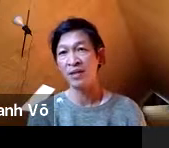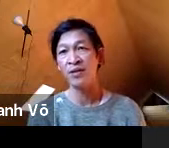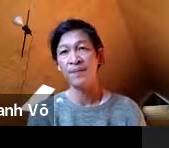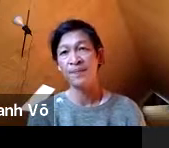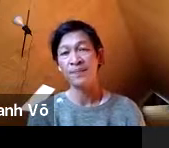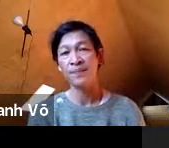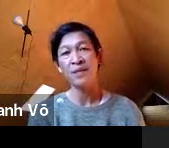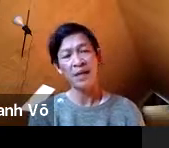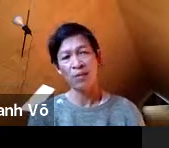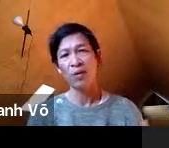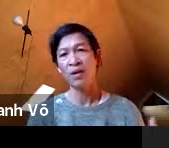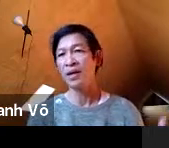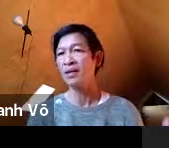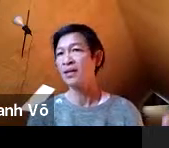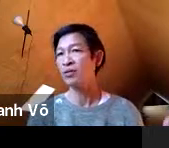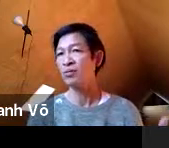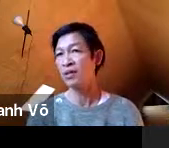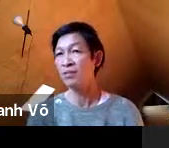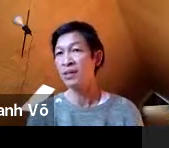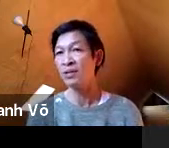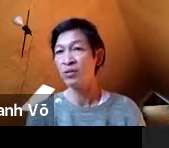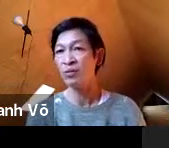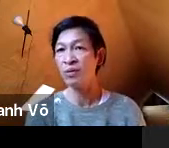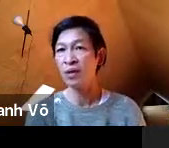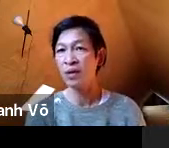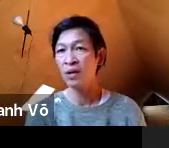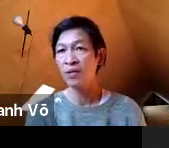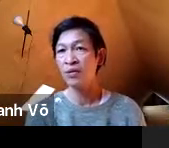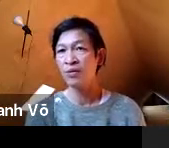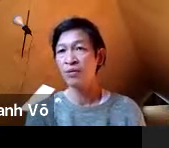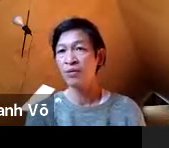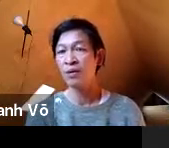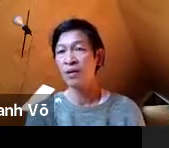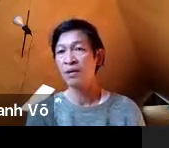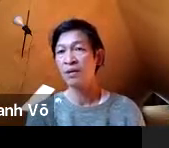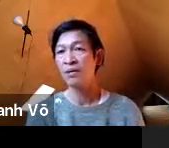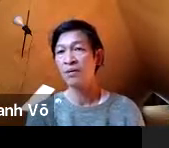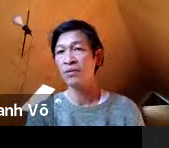bride, no? And I wanted like these two elements to